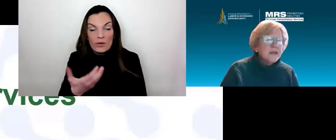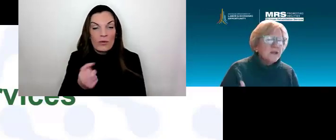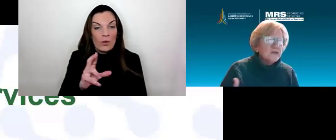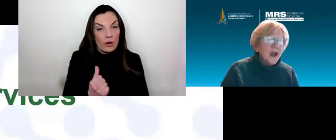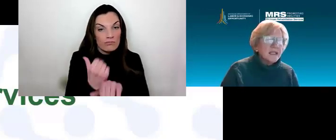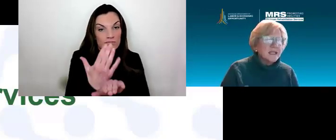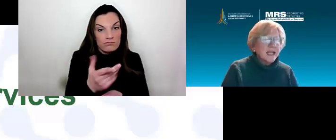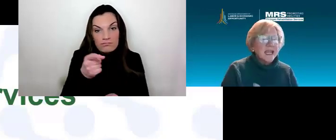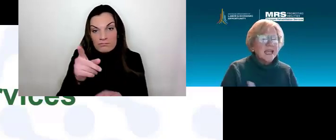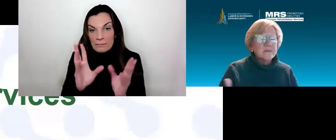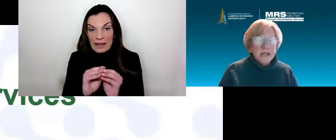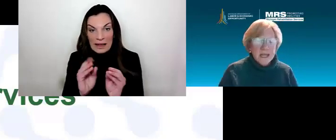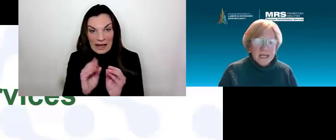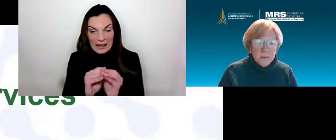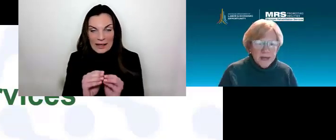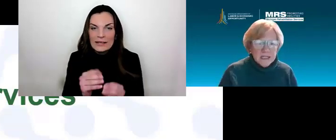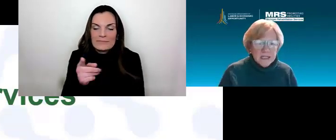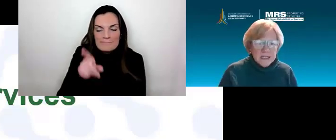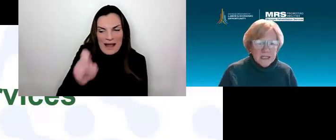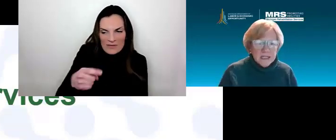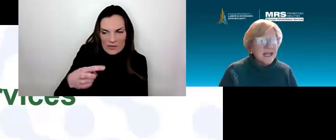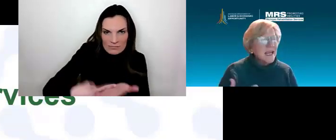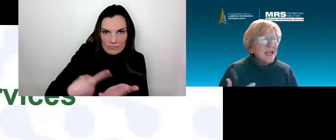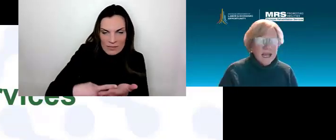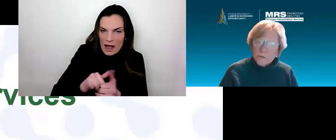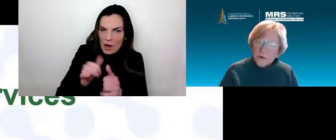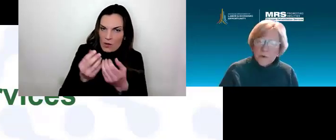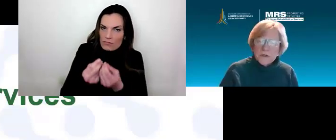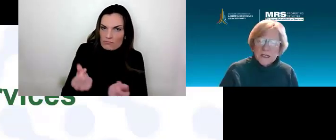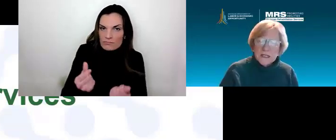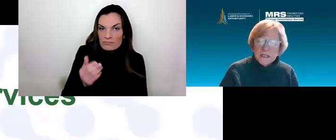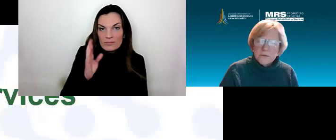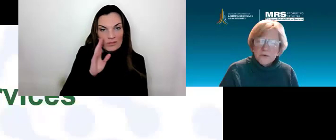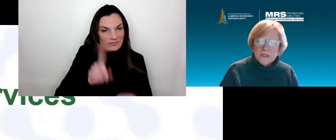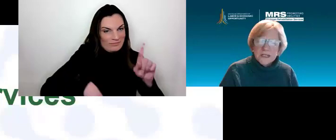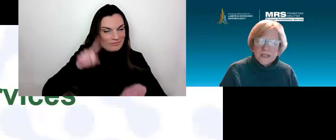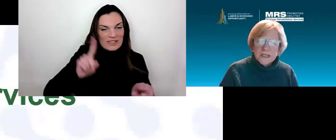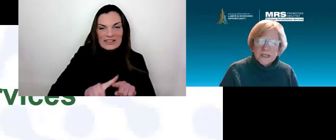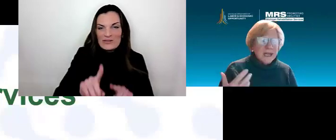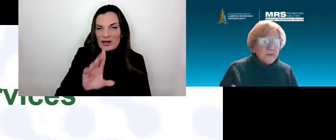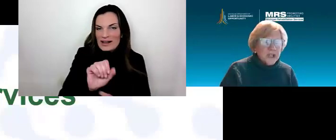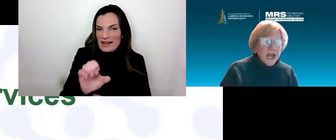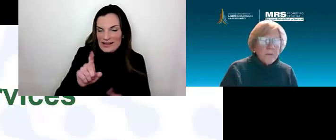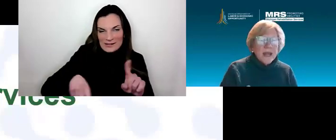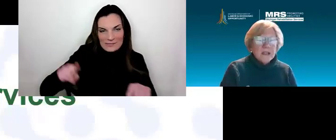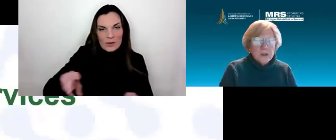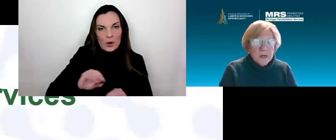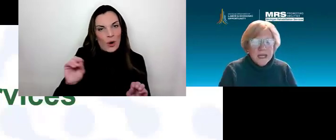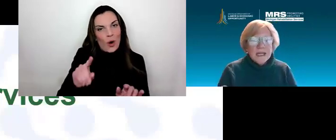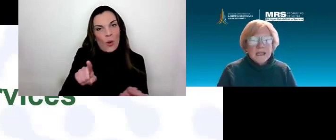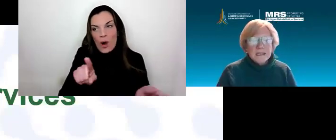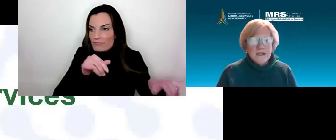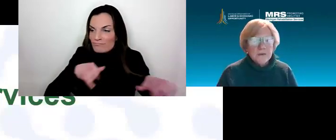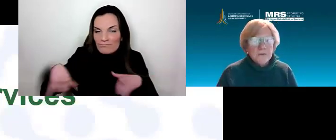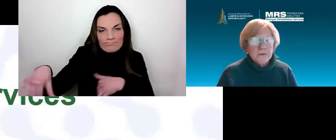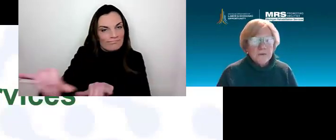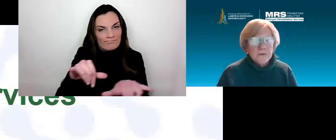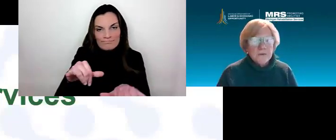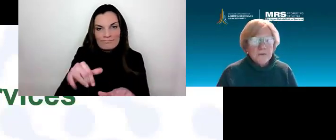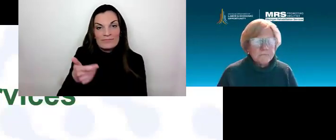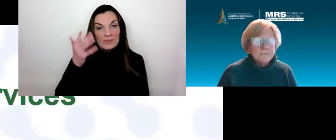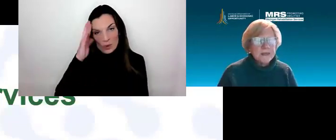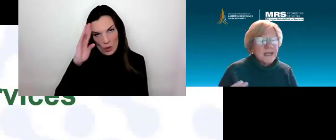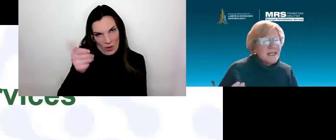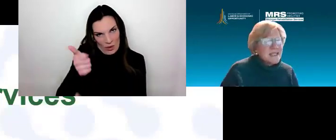may need to be addressed on a case-by-case basis because every person is different and every job has unique essential